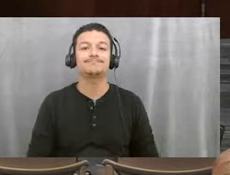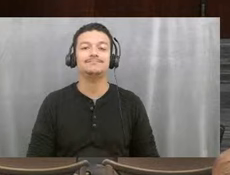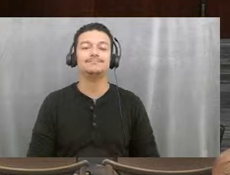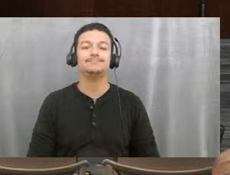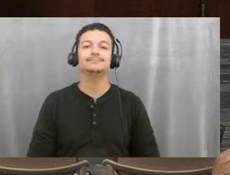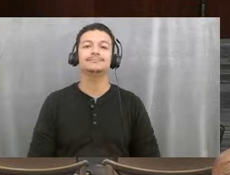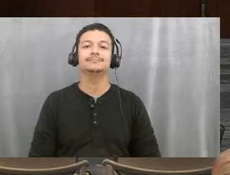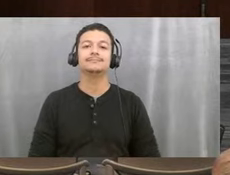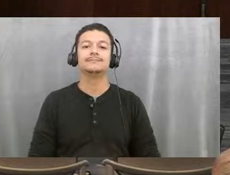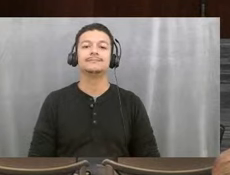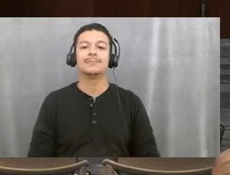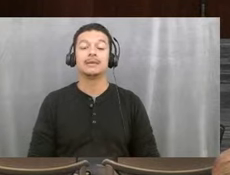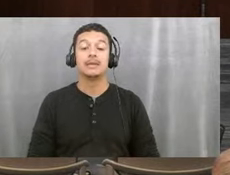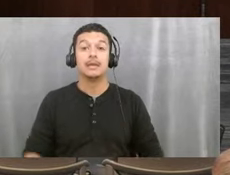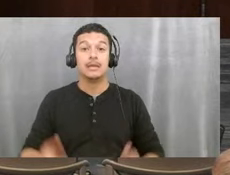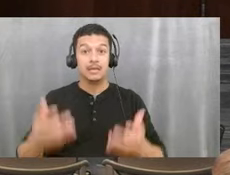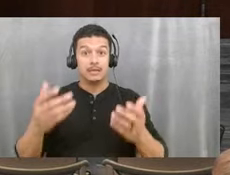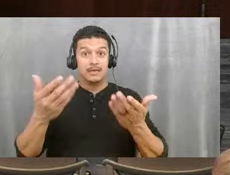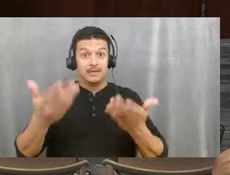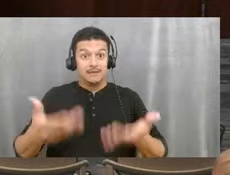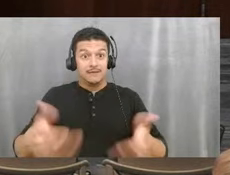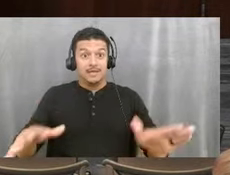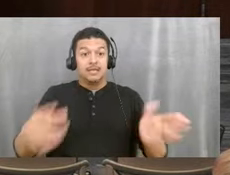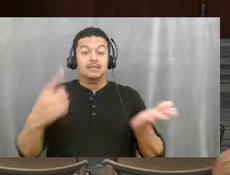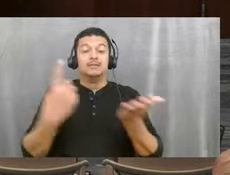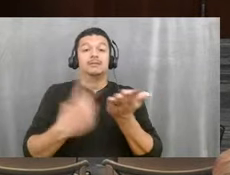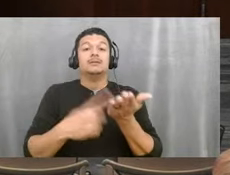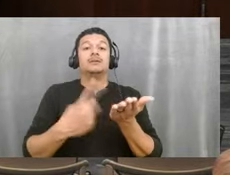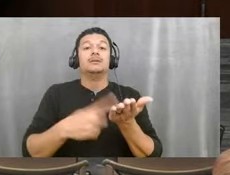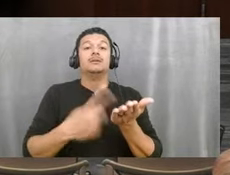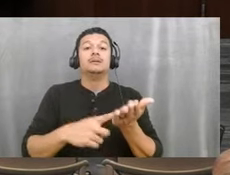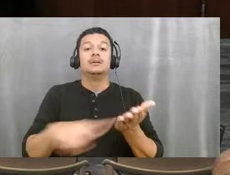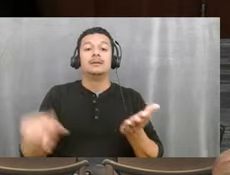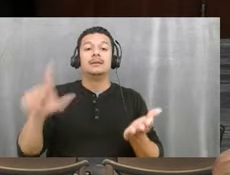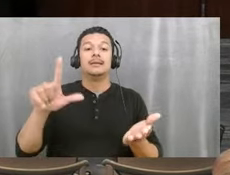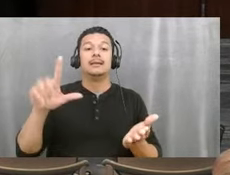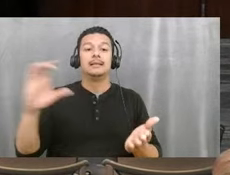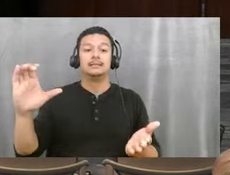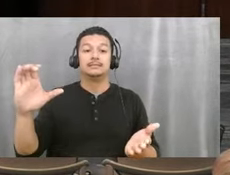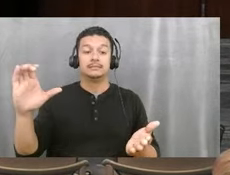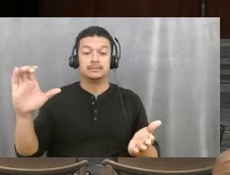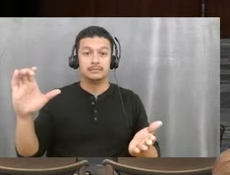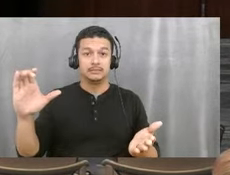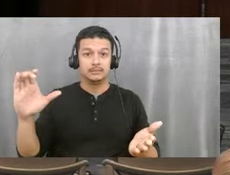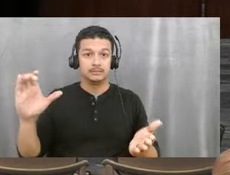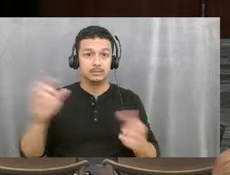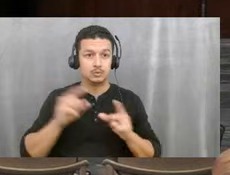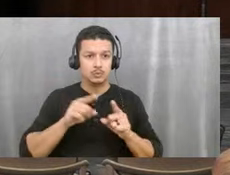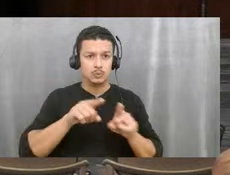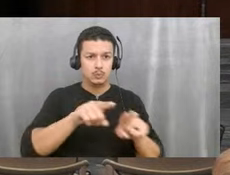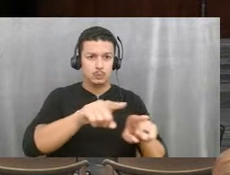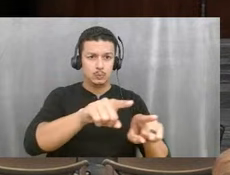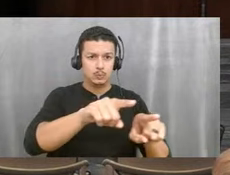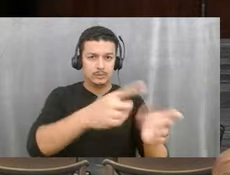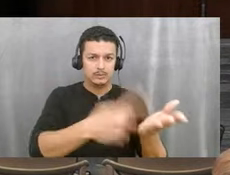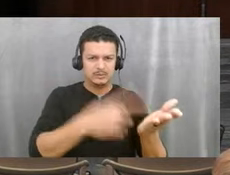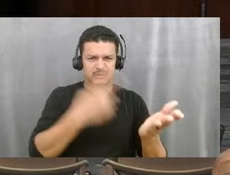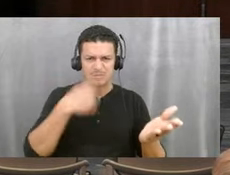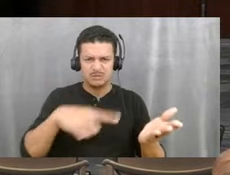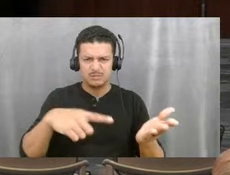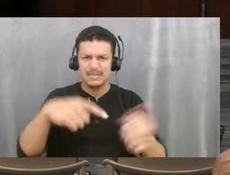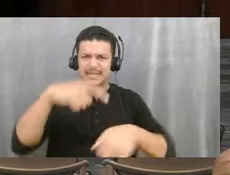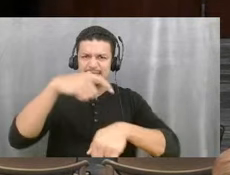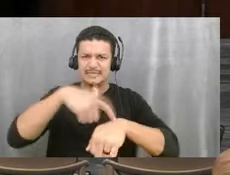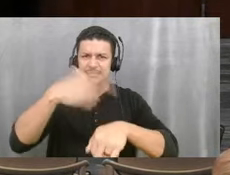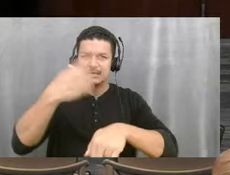And after this item, we'll have our discussion on NLC. In the meantime, if somebody could look up those dates. So, uh, after we